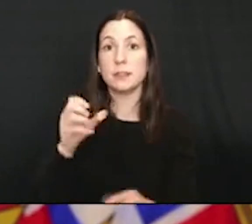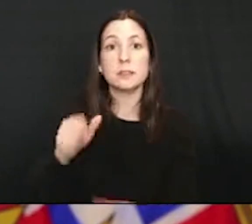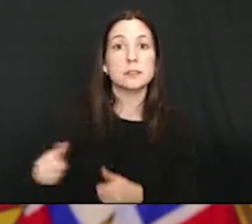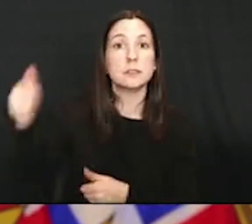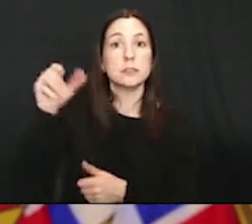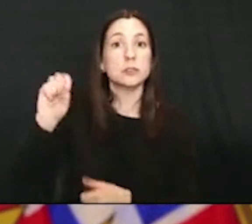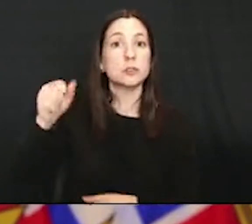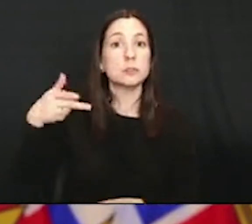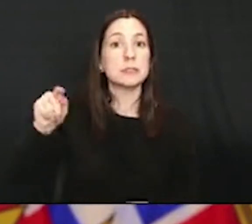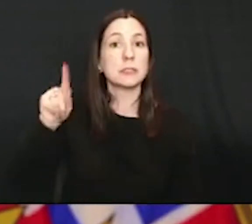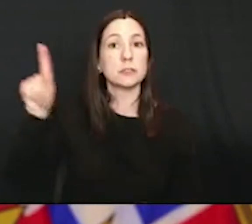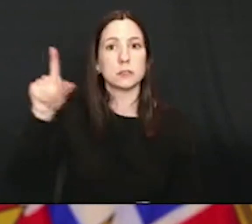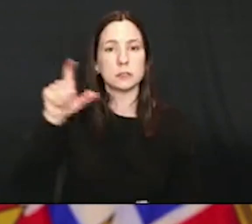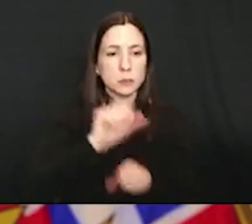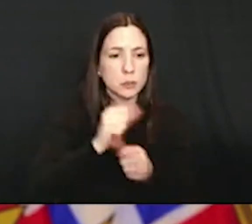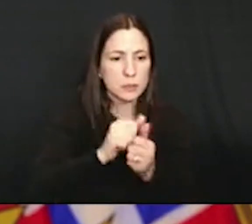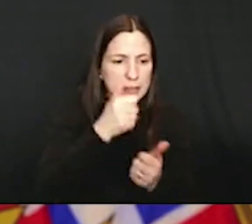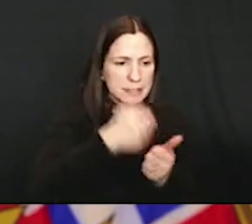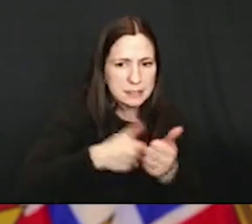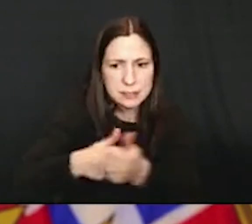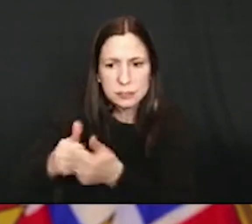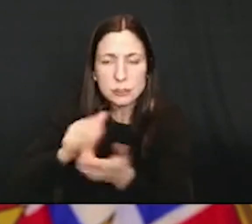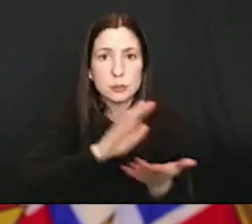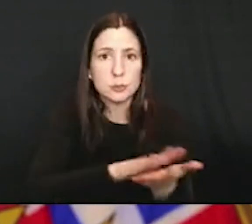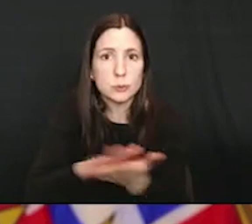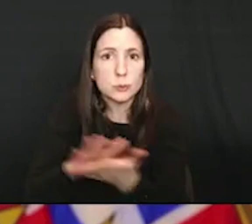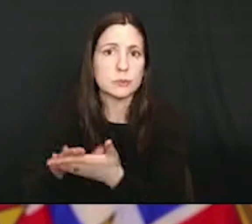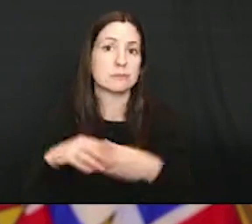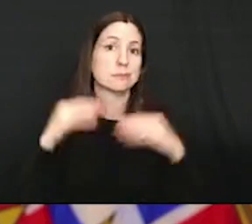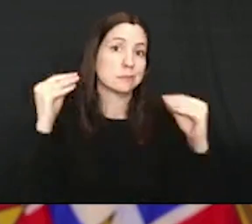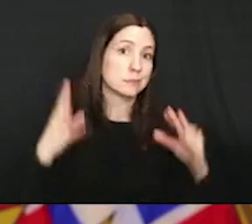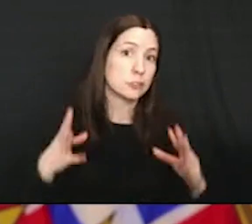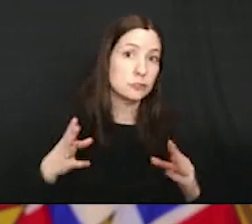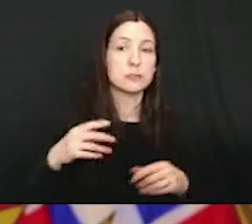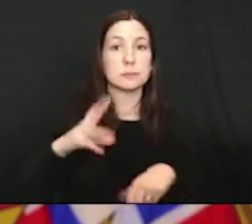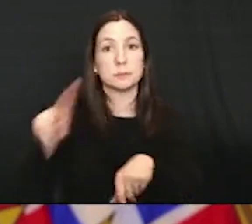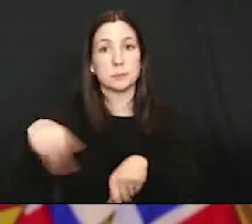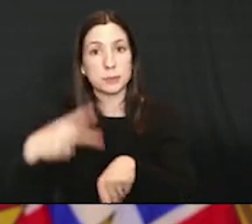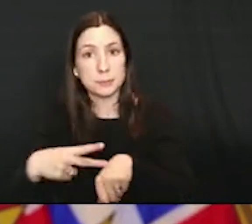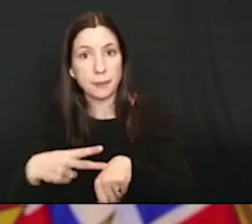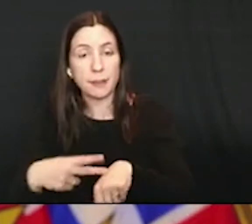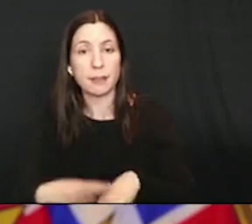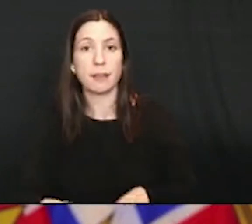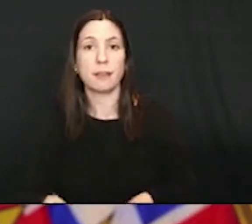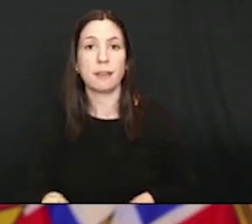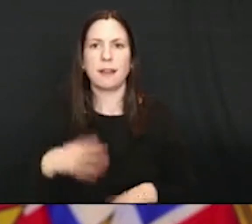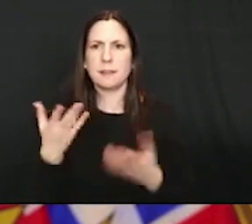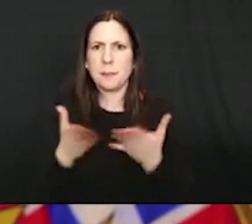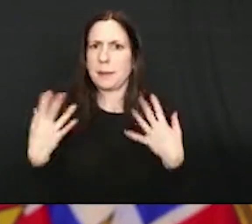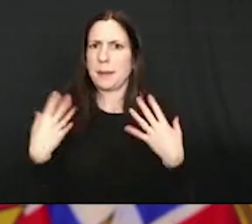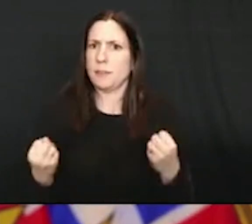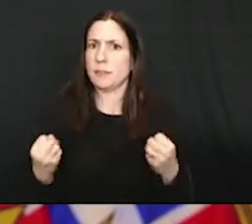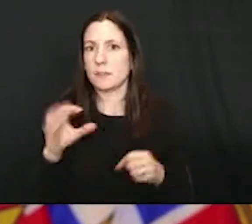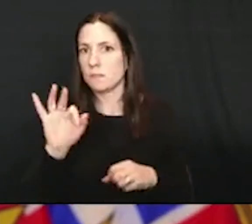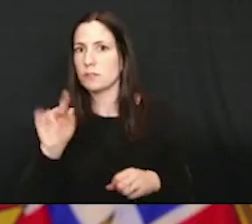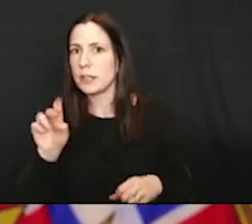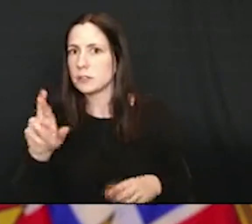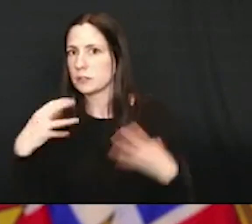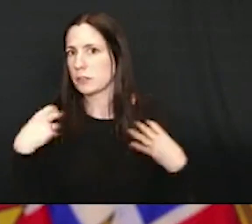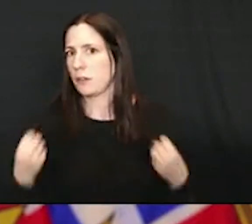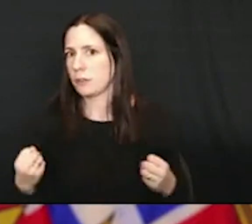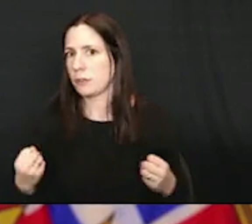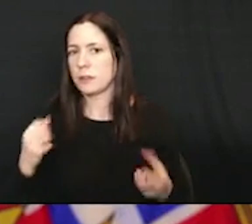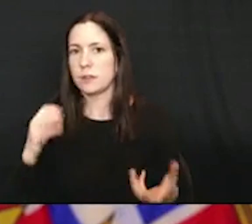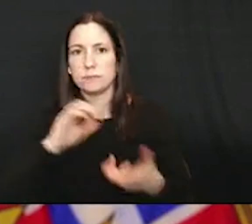with the teachers, the principals in those schools, and with public health from Fraser Health, the school health officers, to adapt and adjust